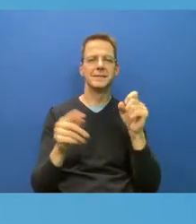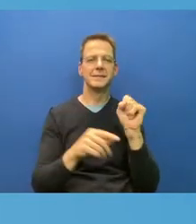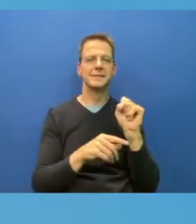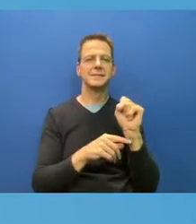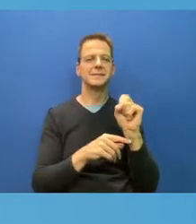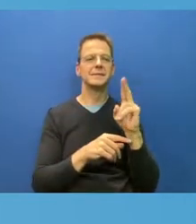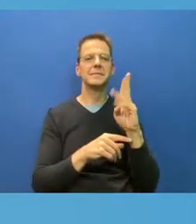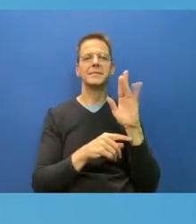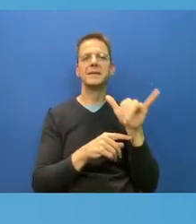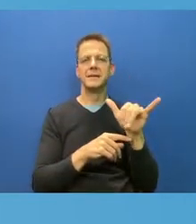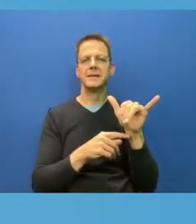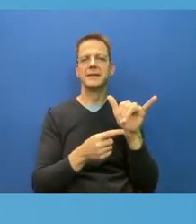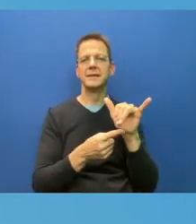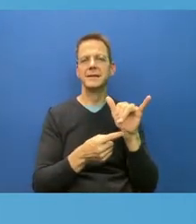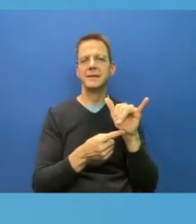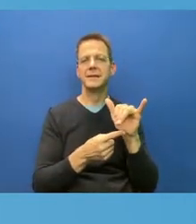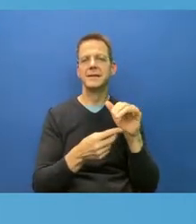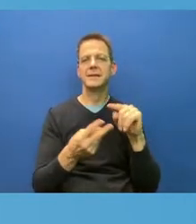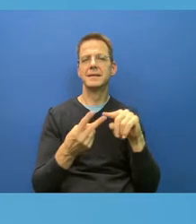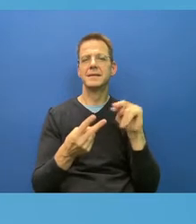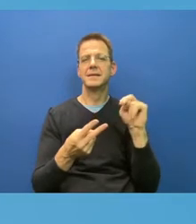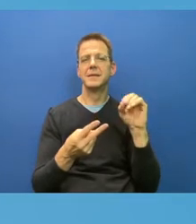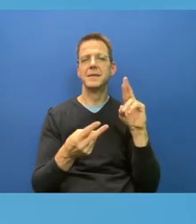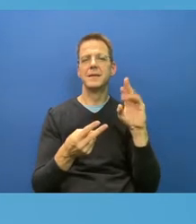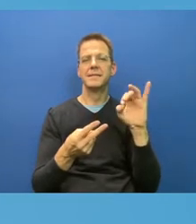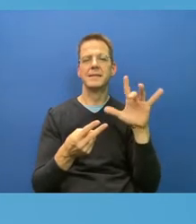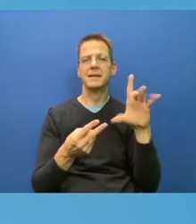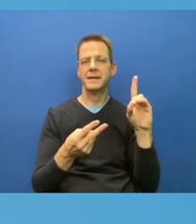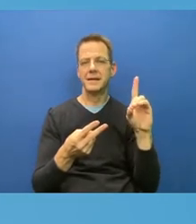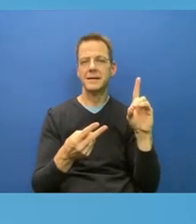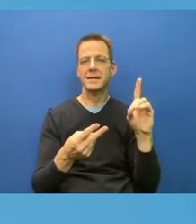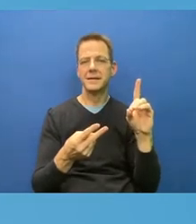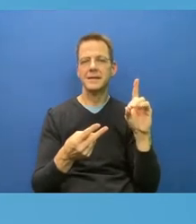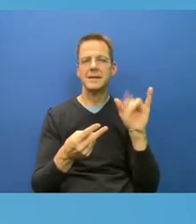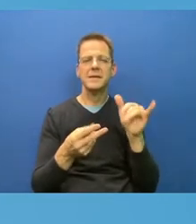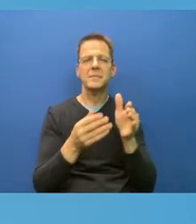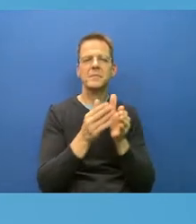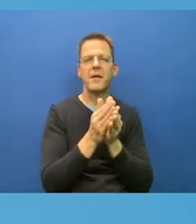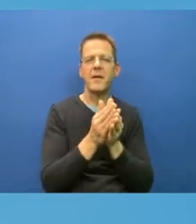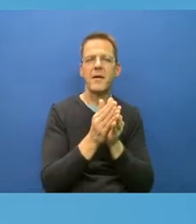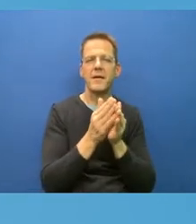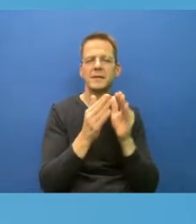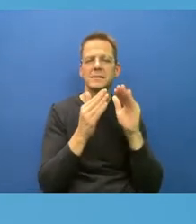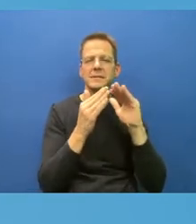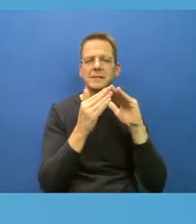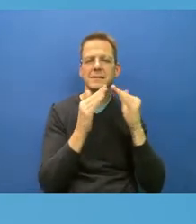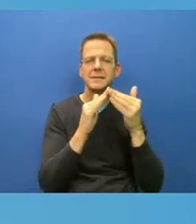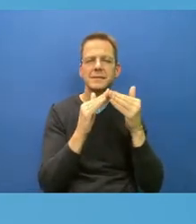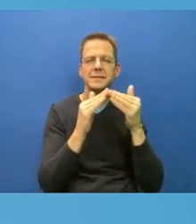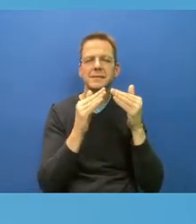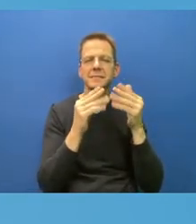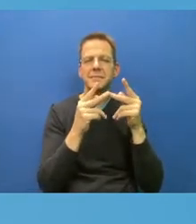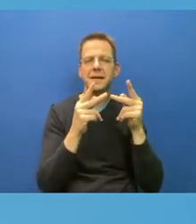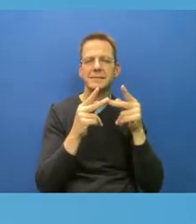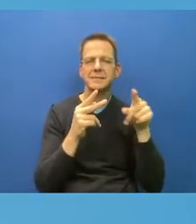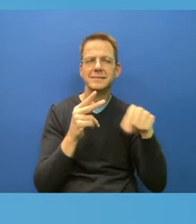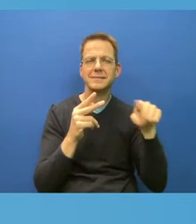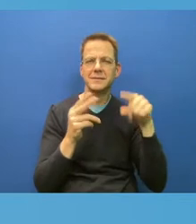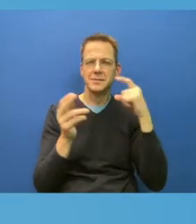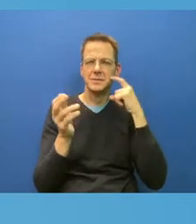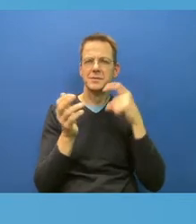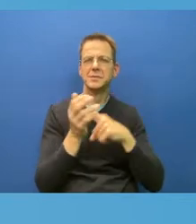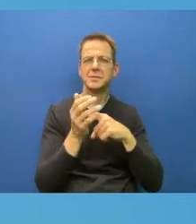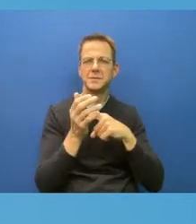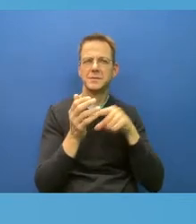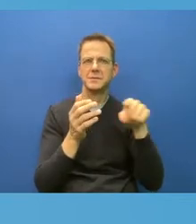from smaller places where you do see these explosions in kids in schools. And I think that's ultimately going to filter through and cause some problems